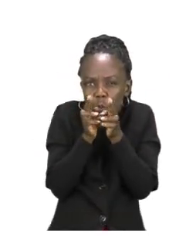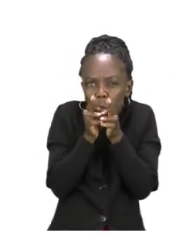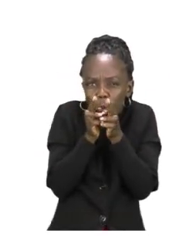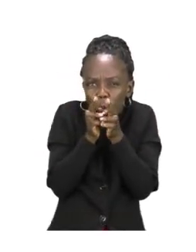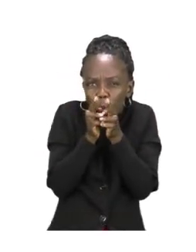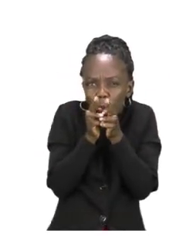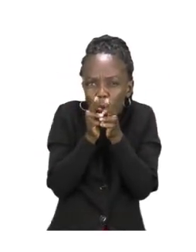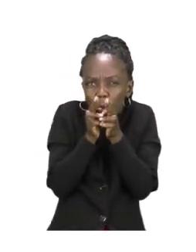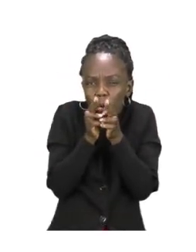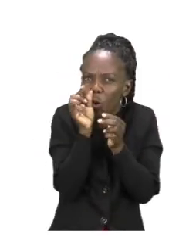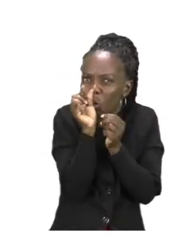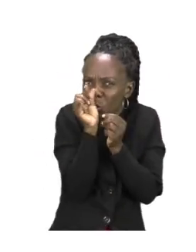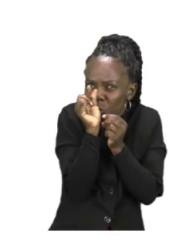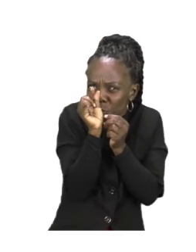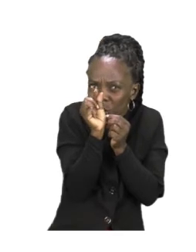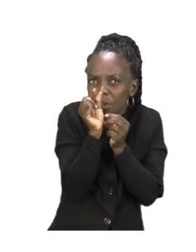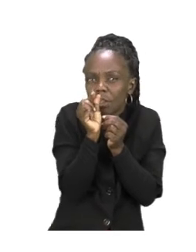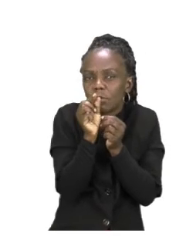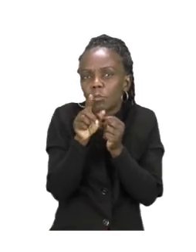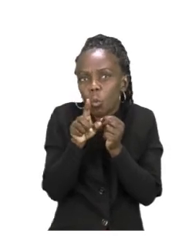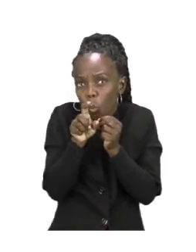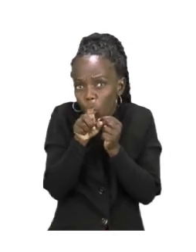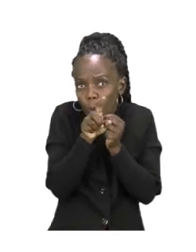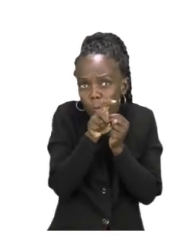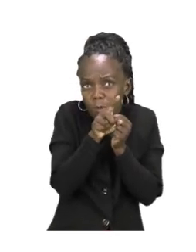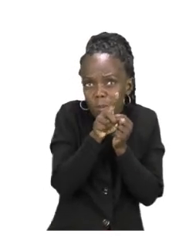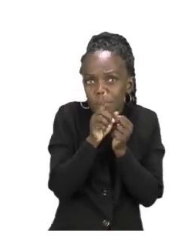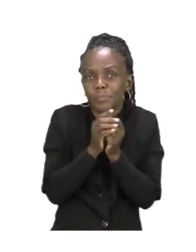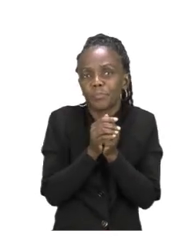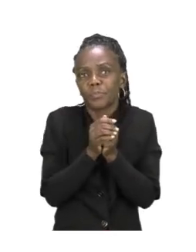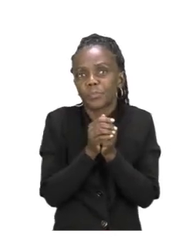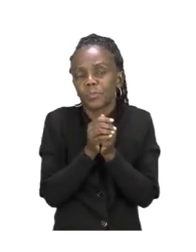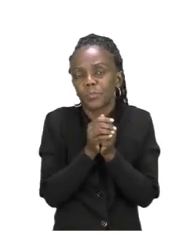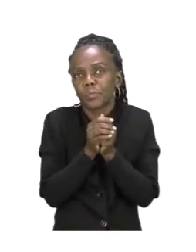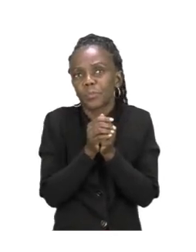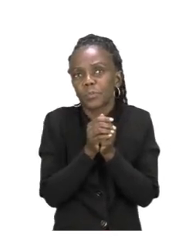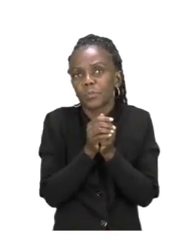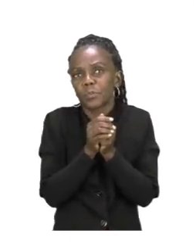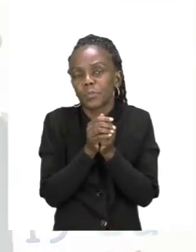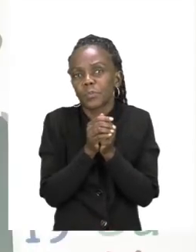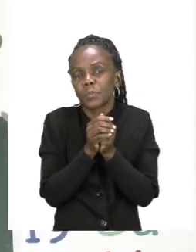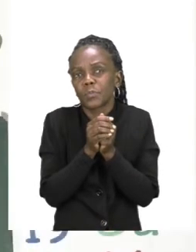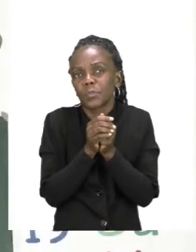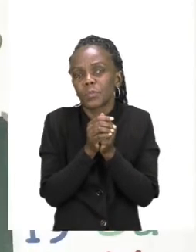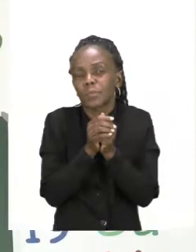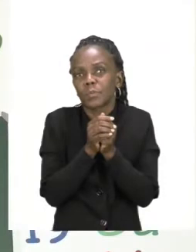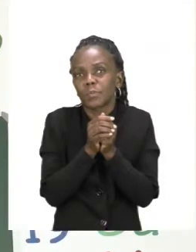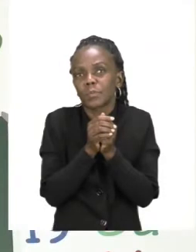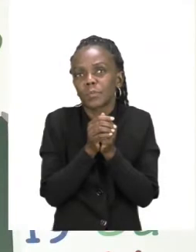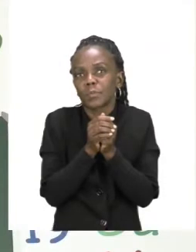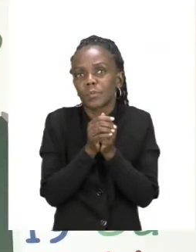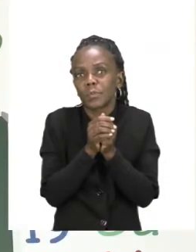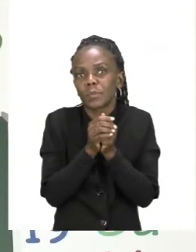the little ones. Let me show you with my hands what short means. Now